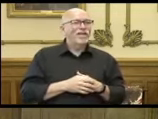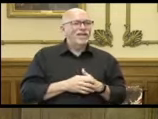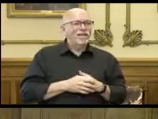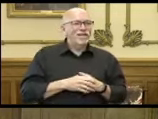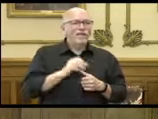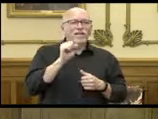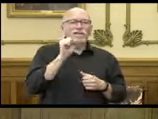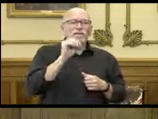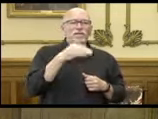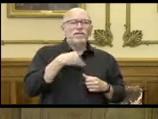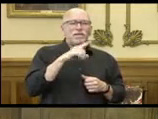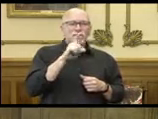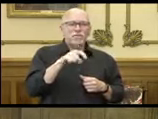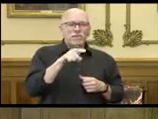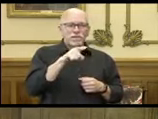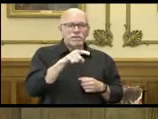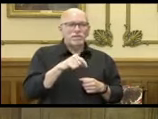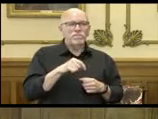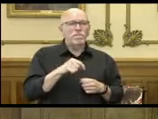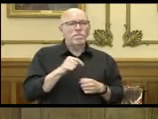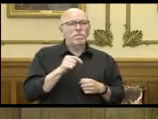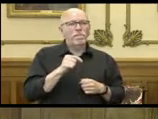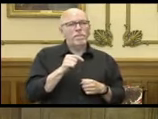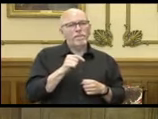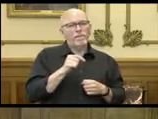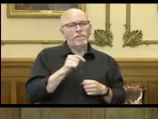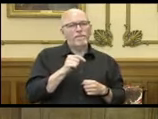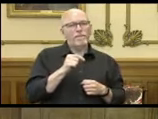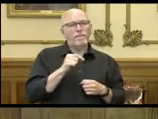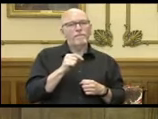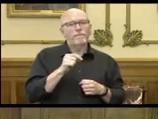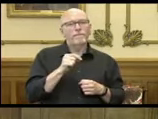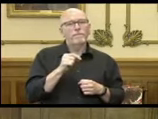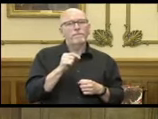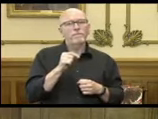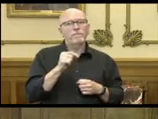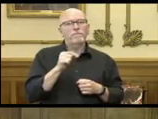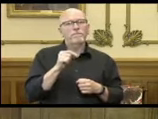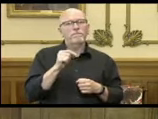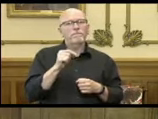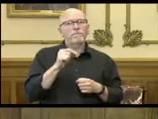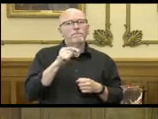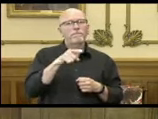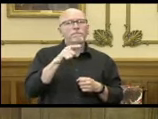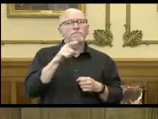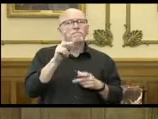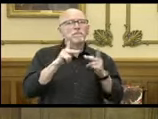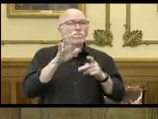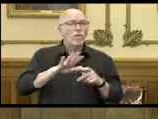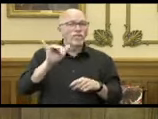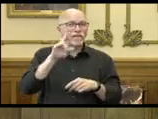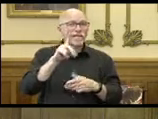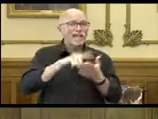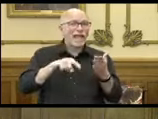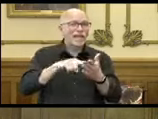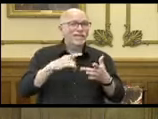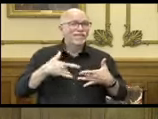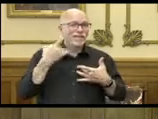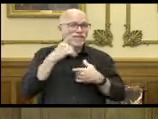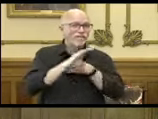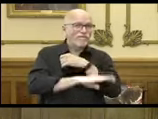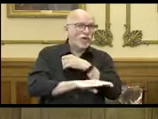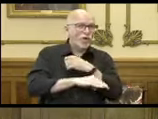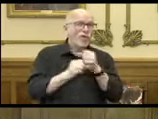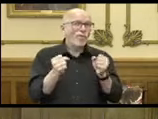So my question is, communities across Indiana are canceling events plans for the fall and early winter